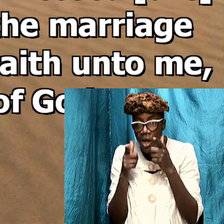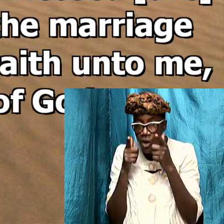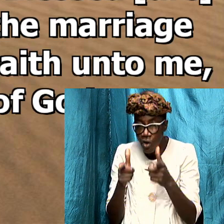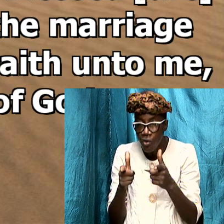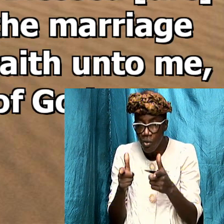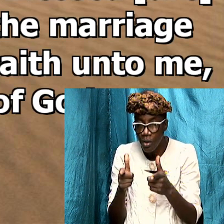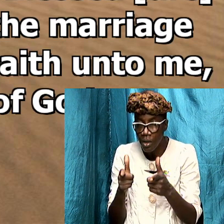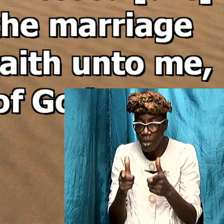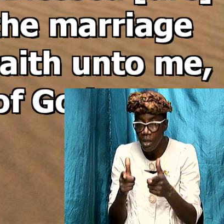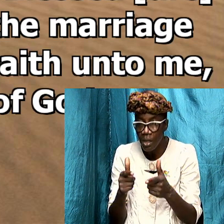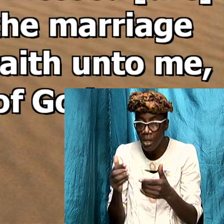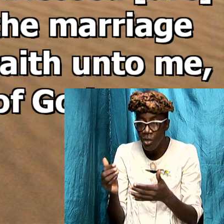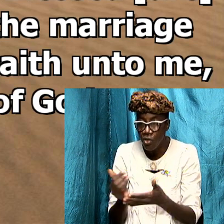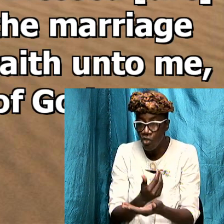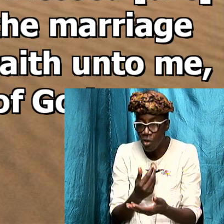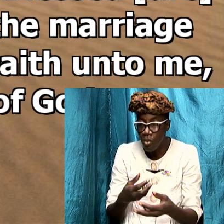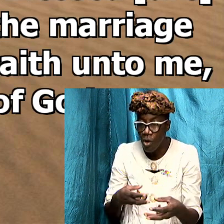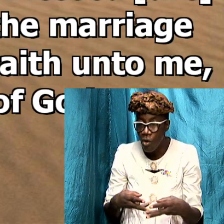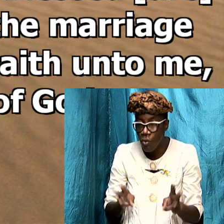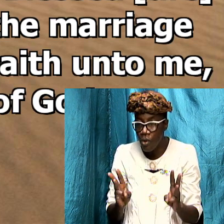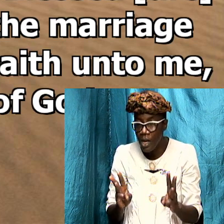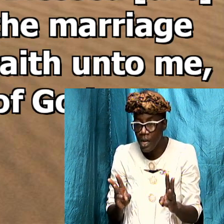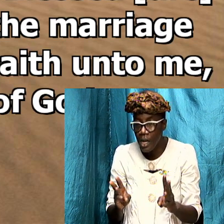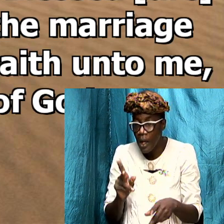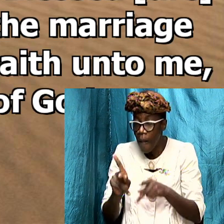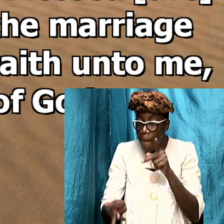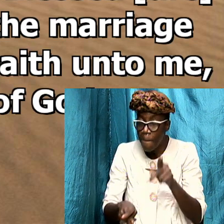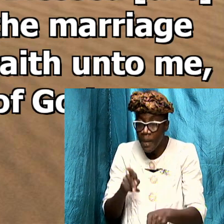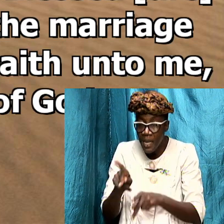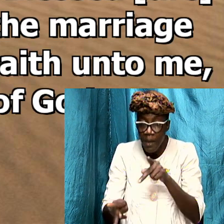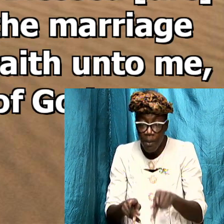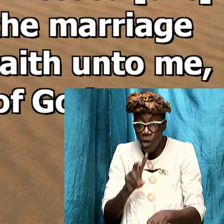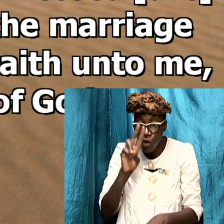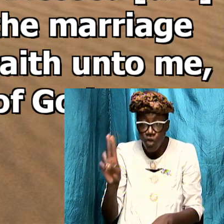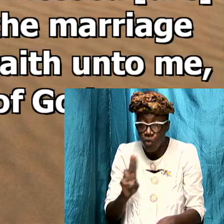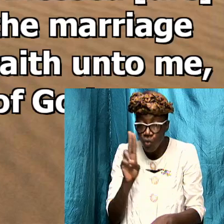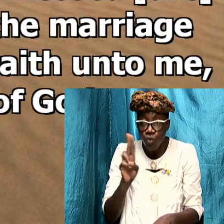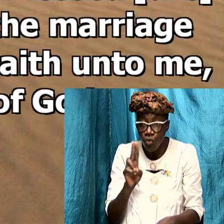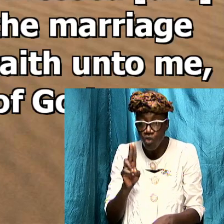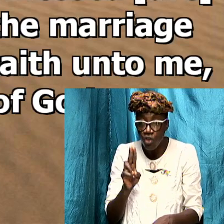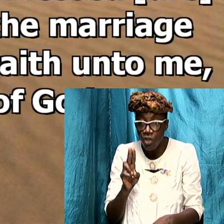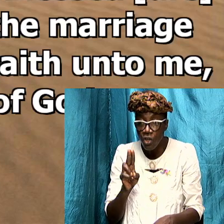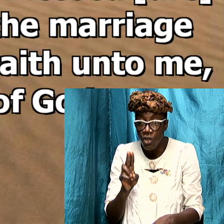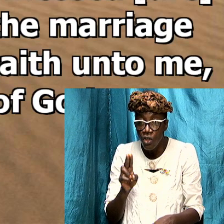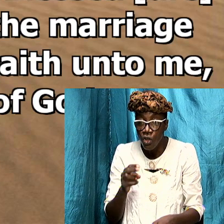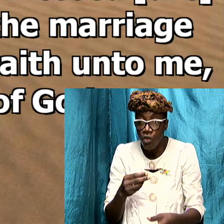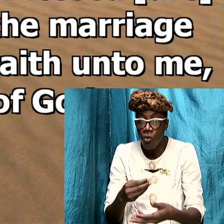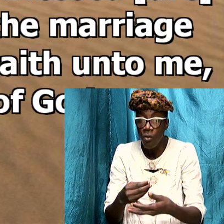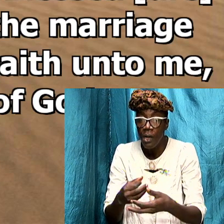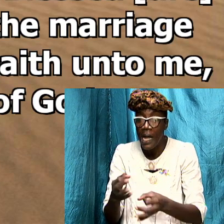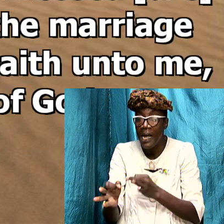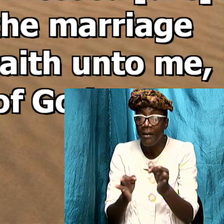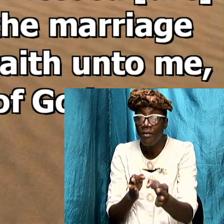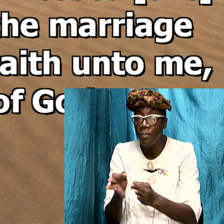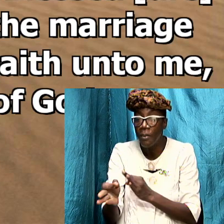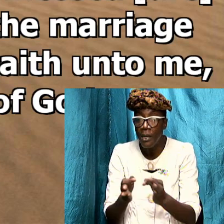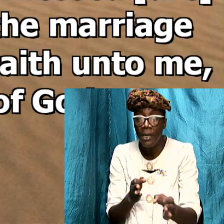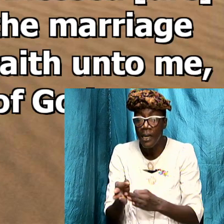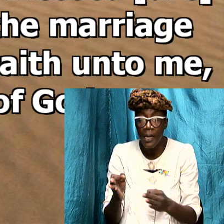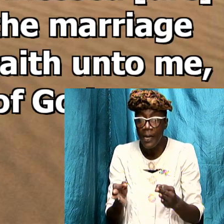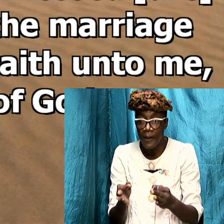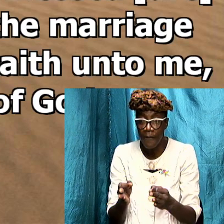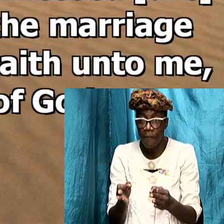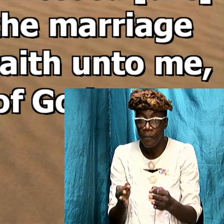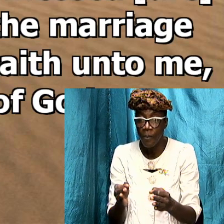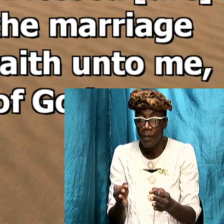methods that folks actually use to interpret the book of revelation and you know because